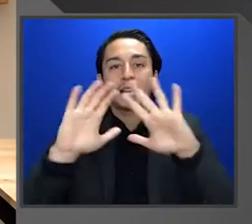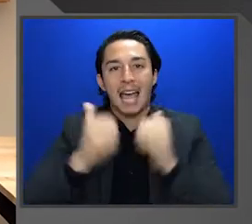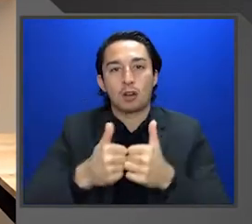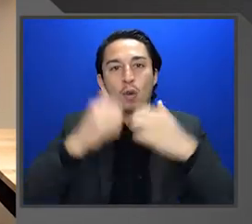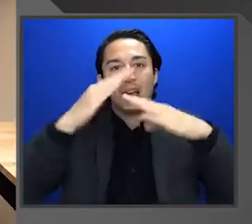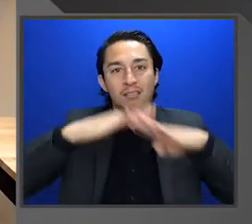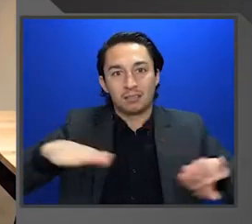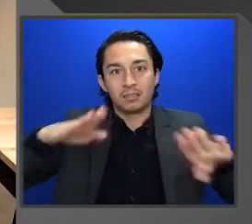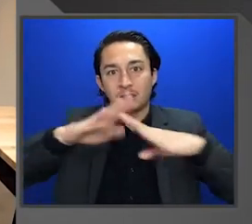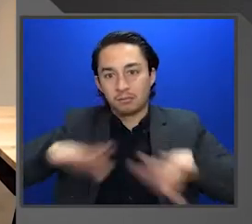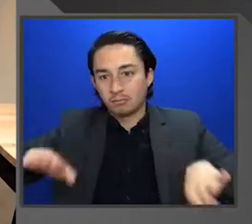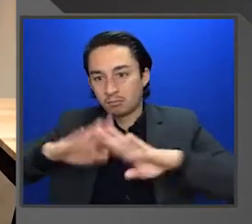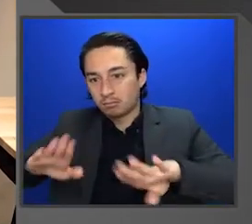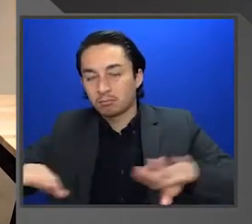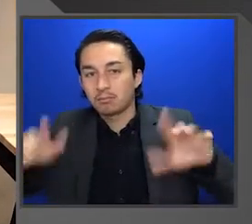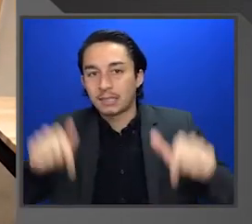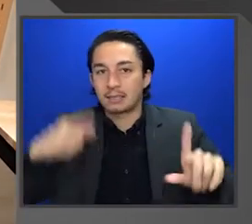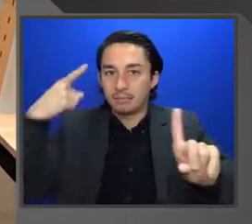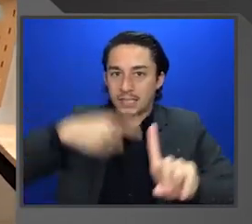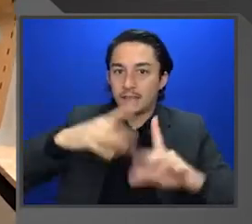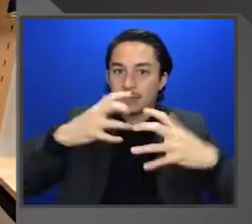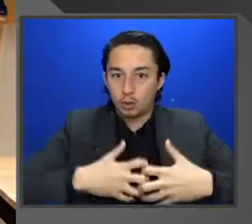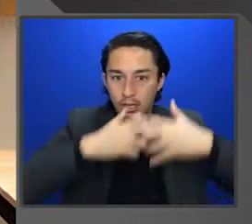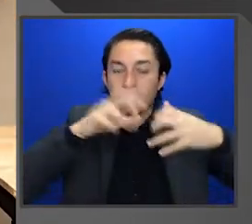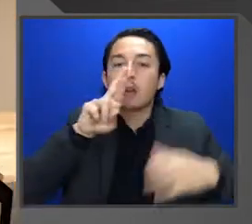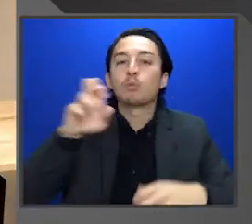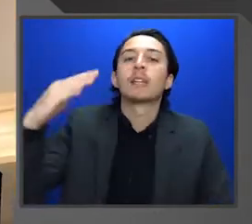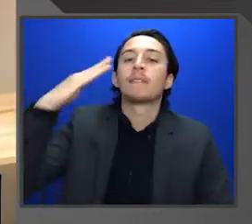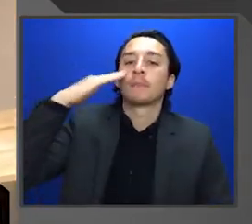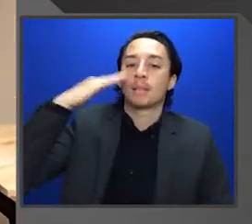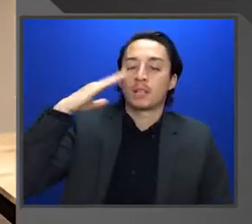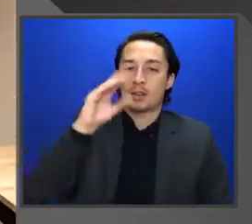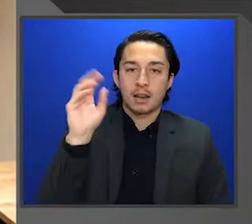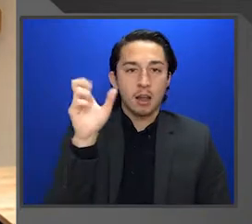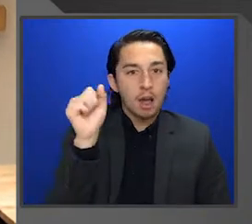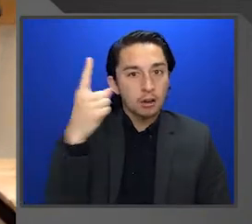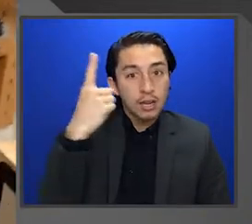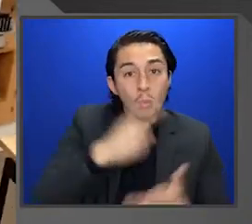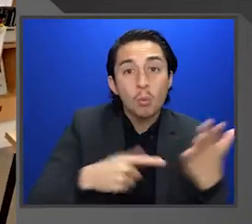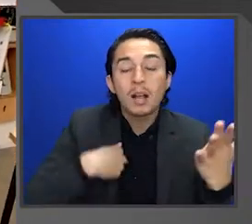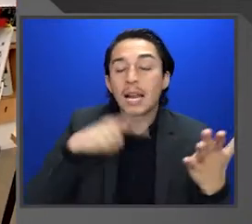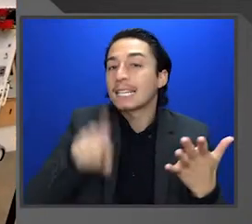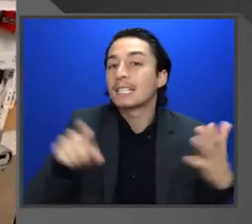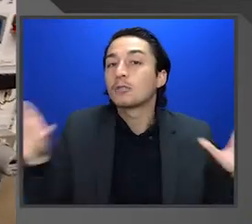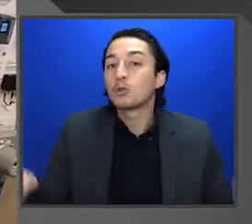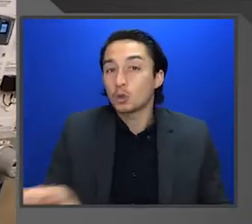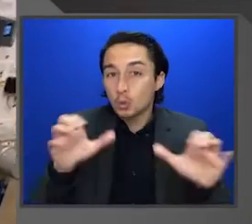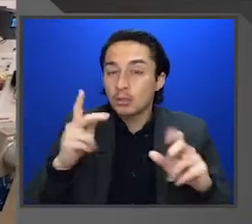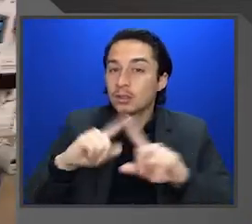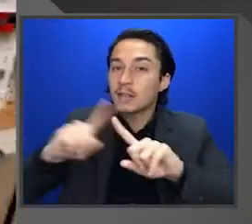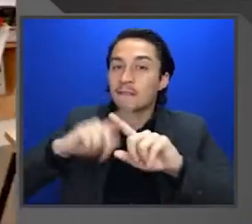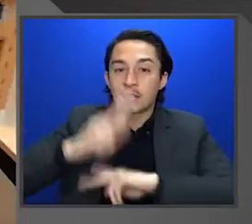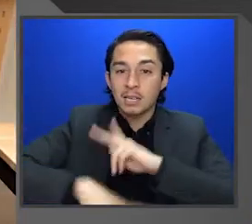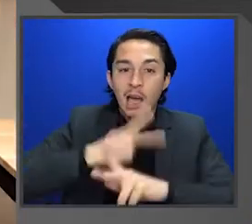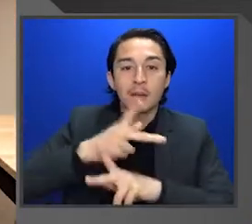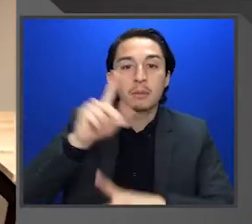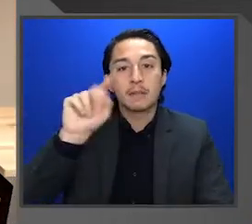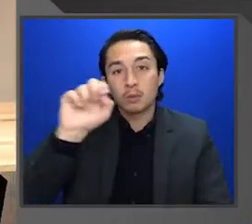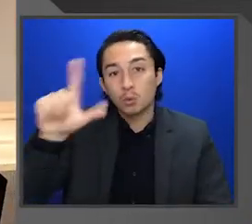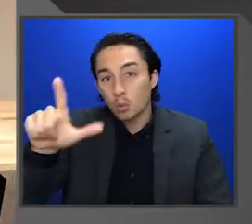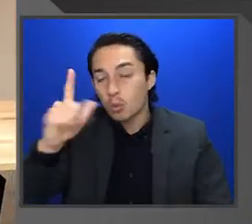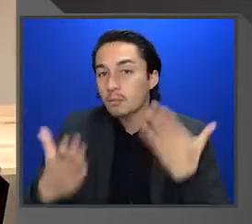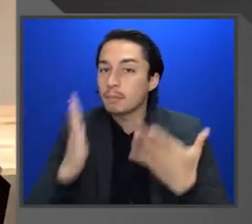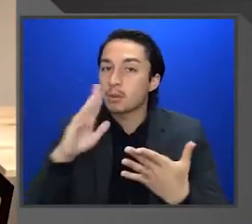this particular unit. And I'm able to re-familiarize myself and understand what I'm going to need to do, the types of tooling I may need to